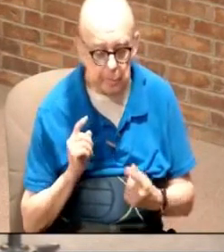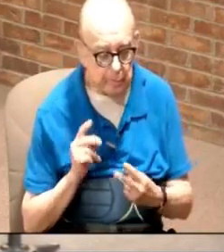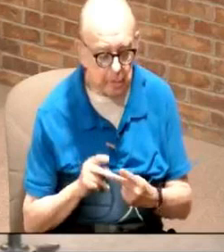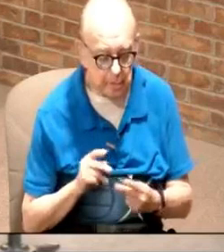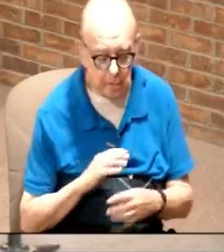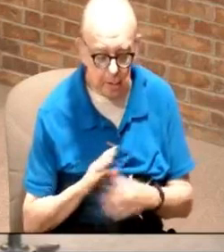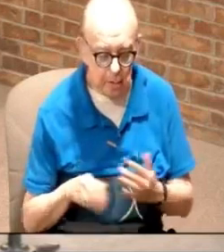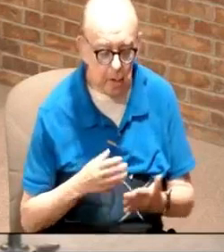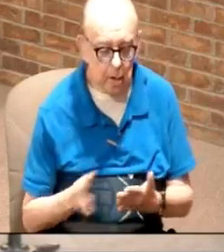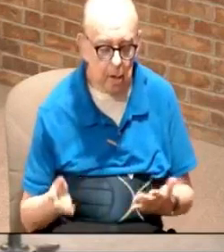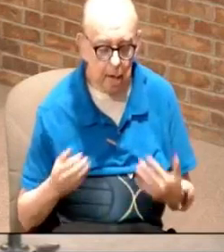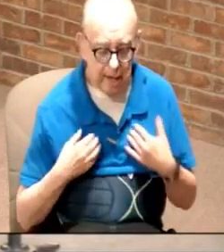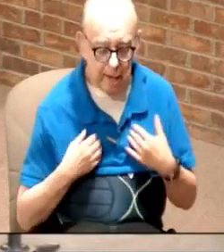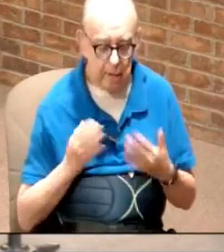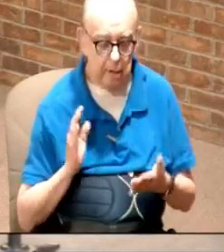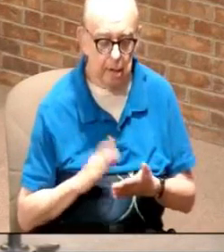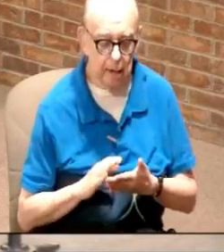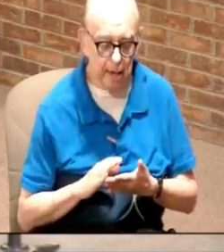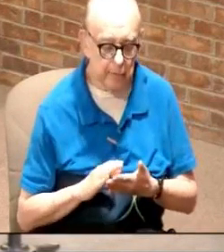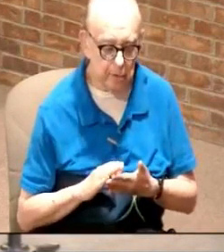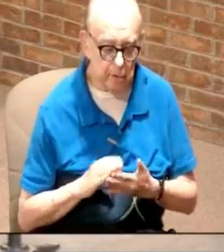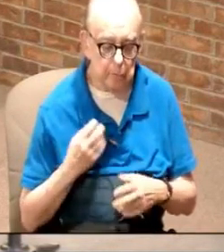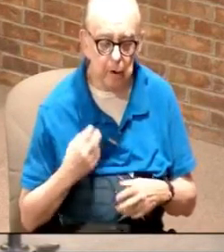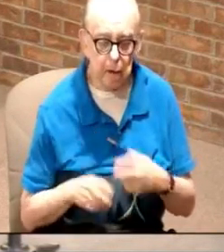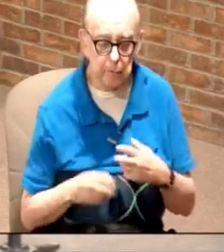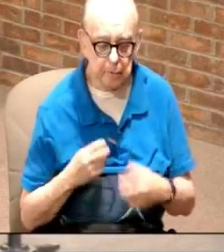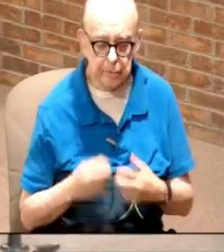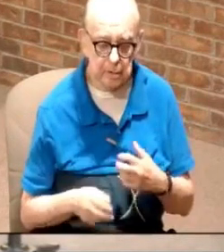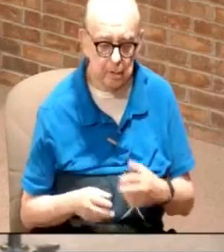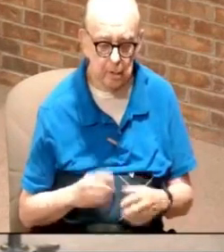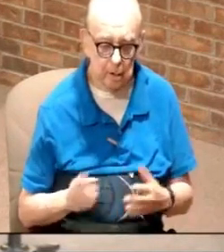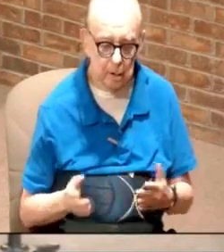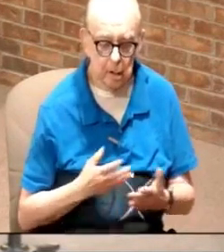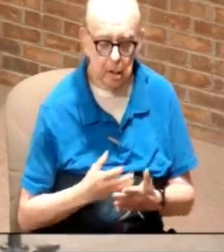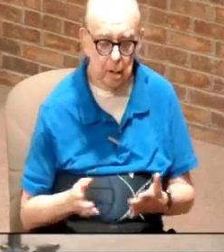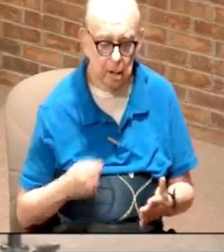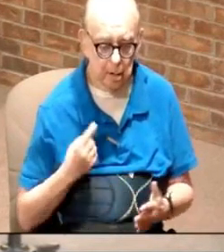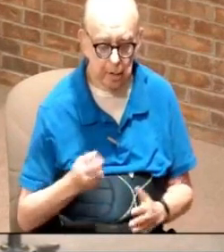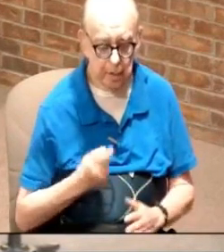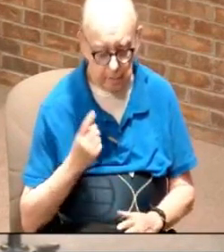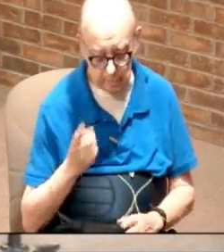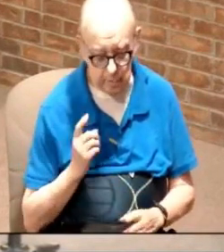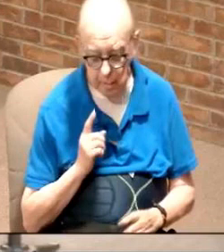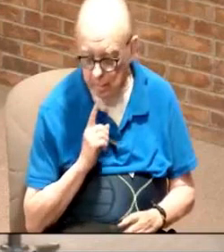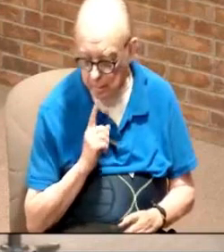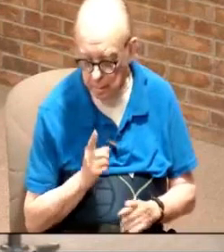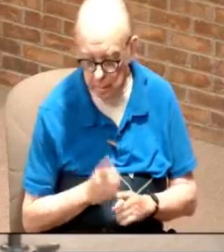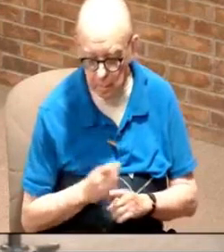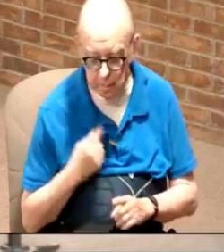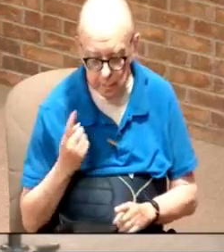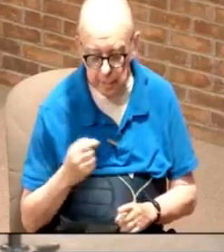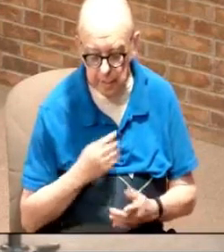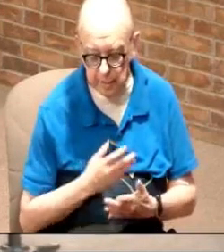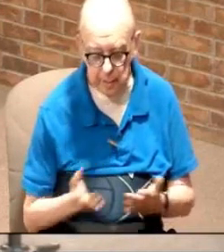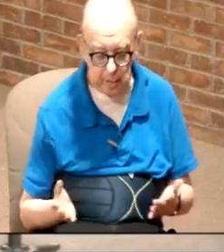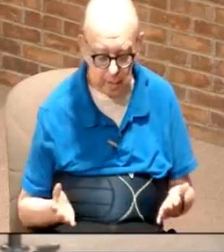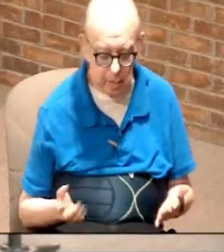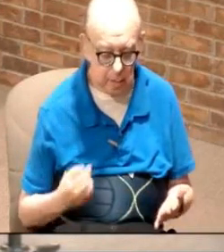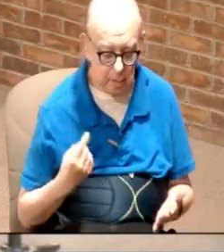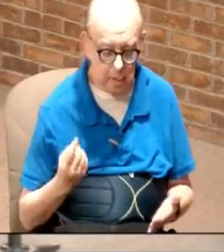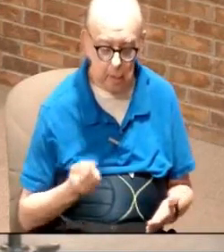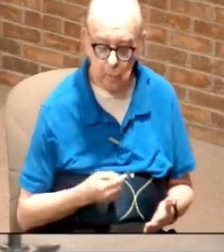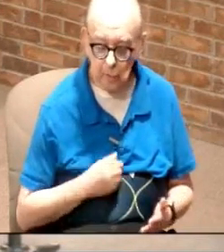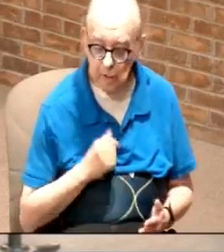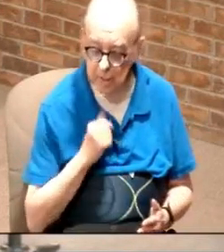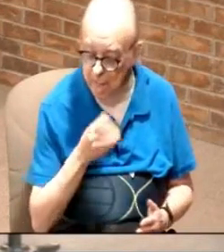we've all got our little pet peeves of things that we think are right and things that we think are wrong and we ain't